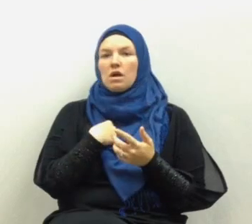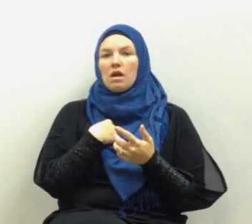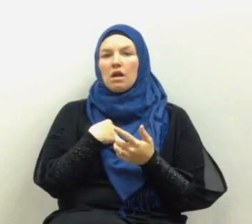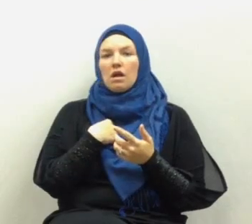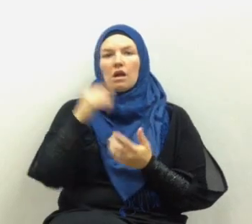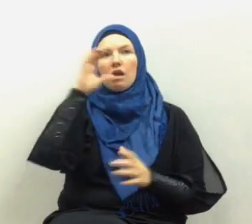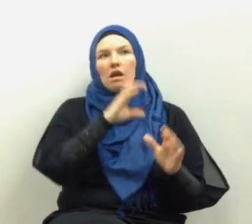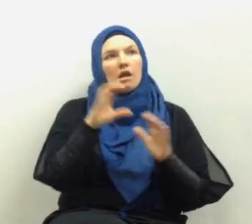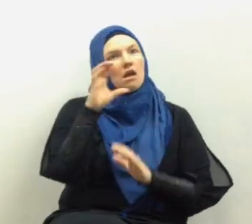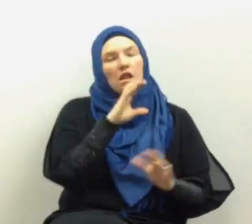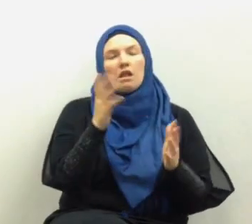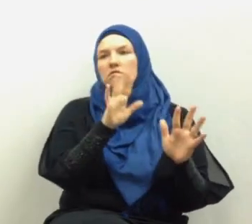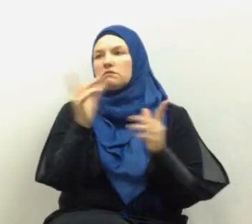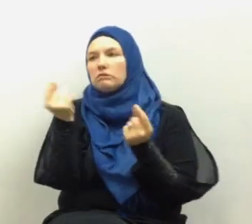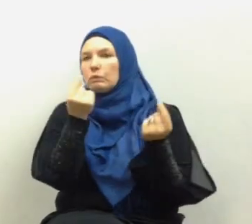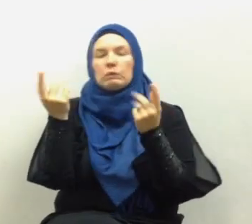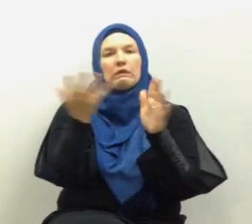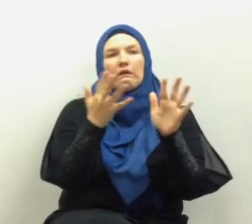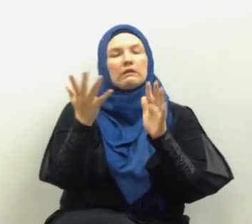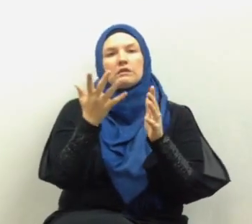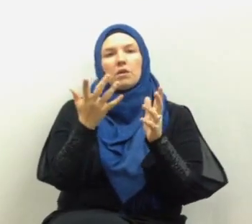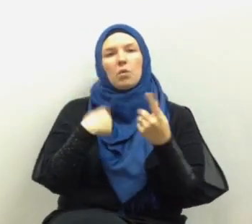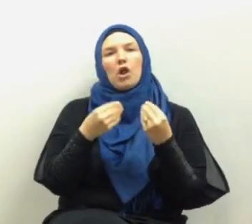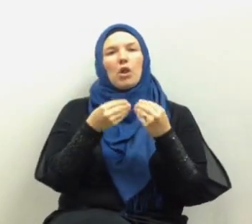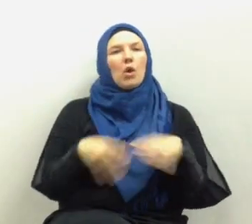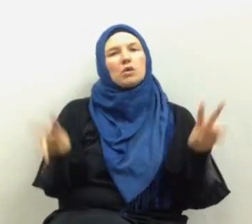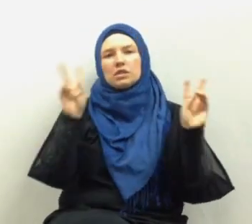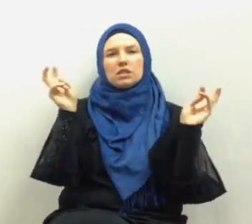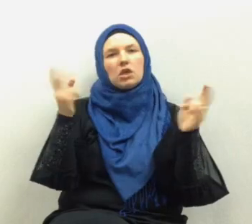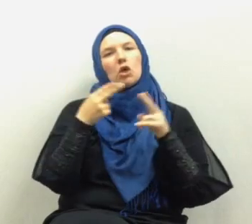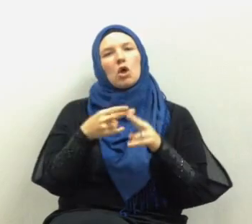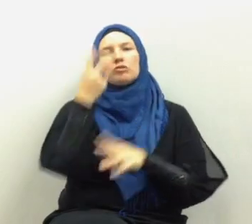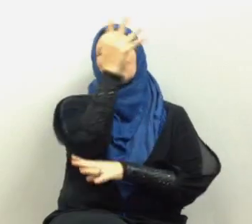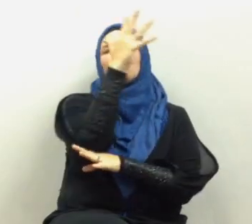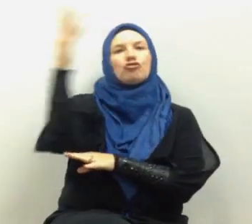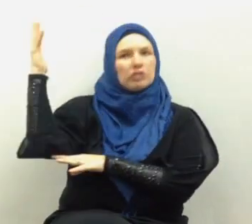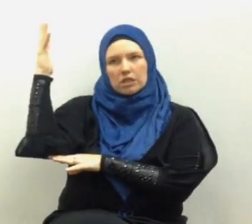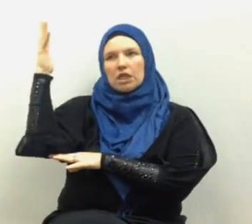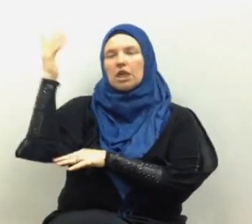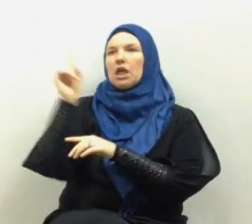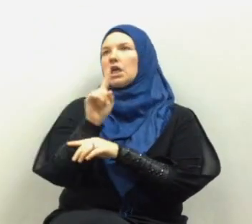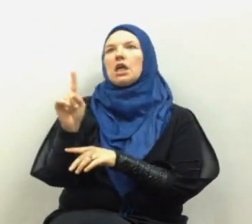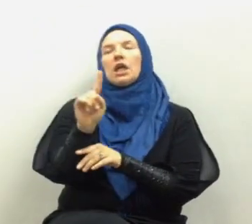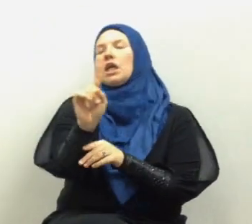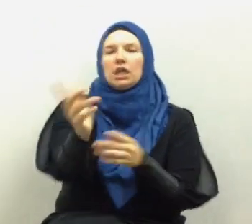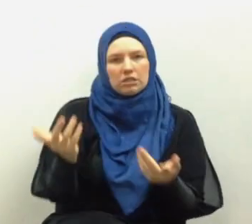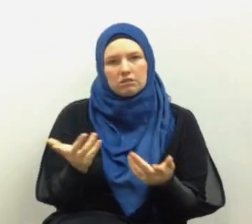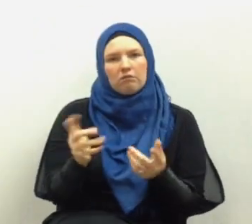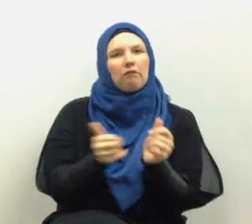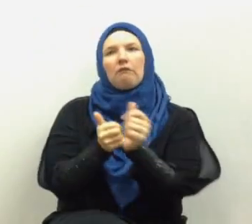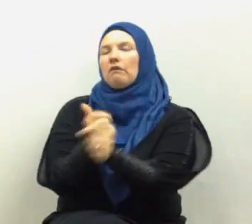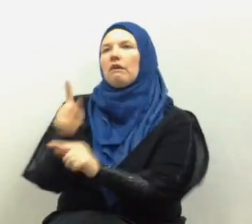trying to trace our tail in the wilderness of the jungle of this life